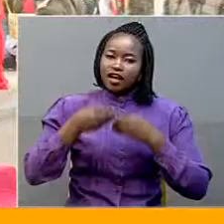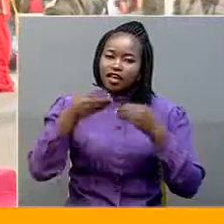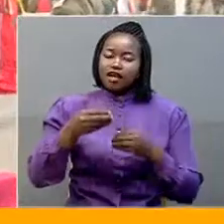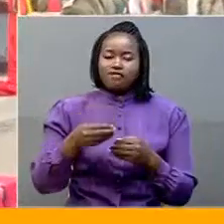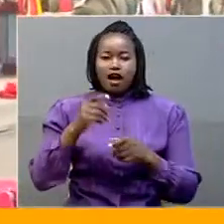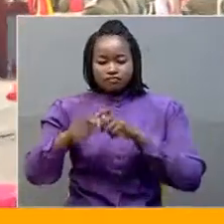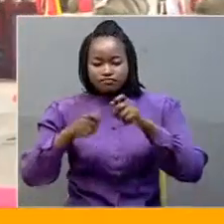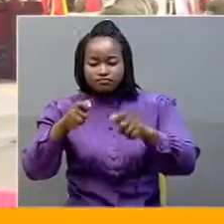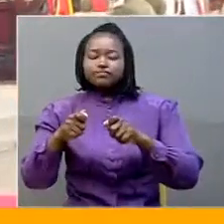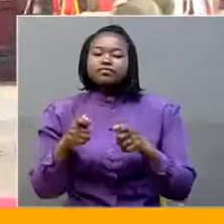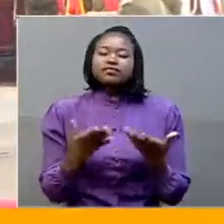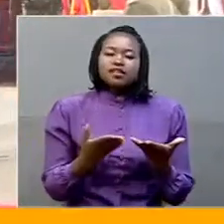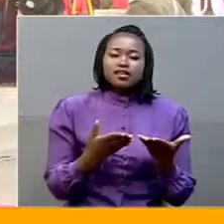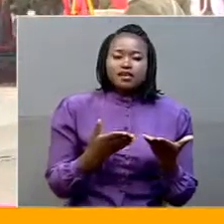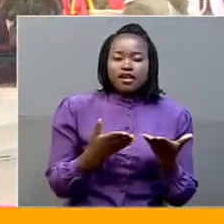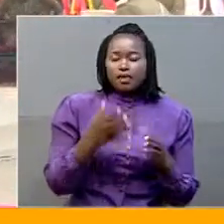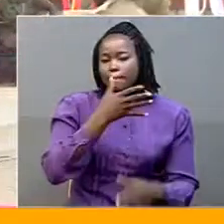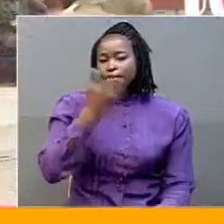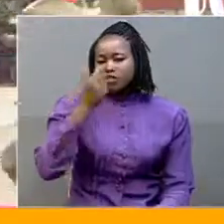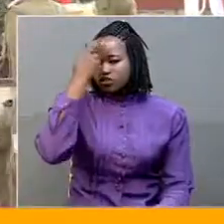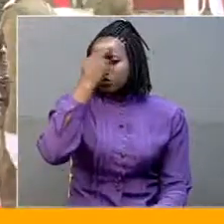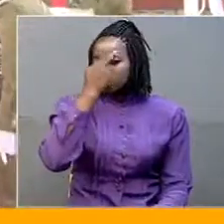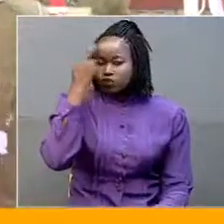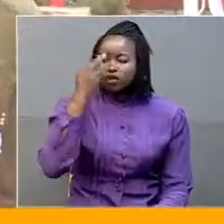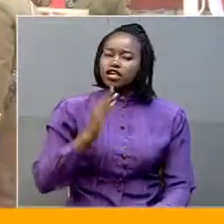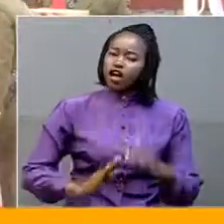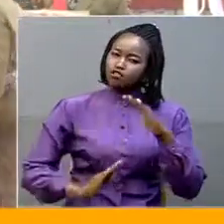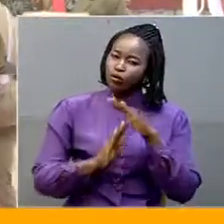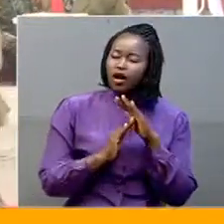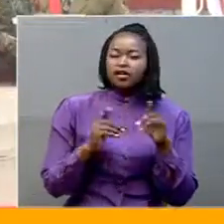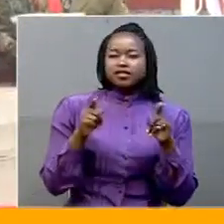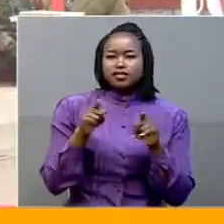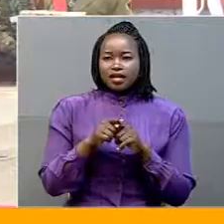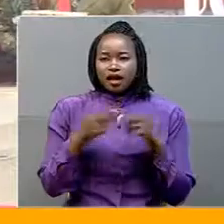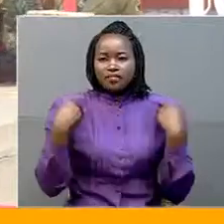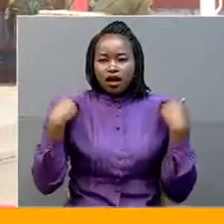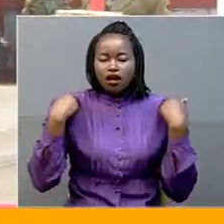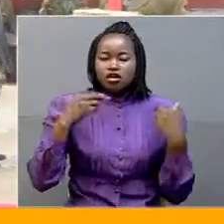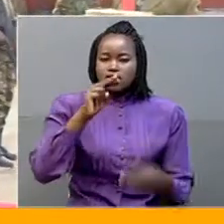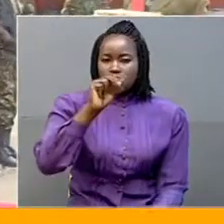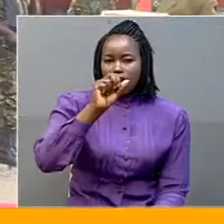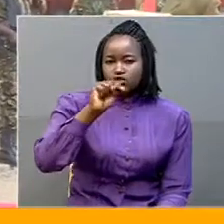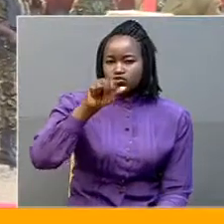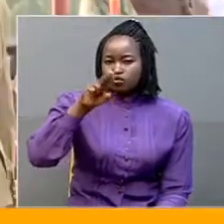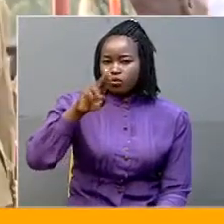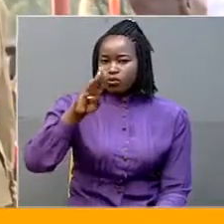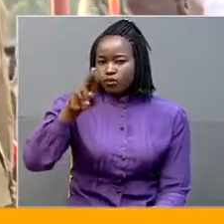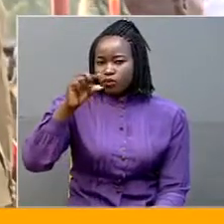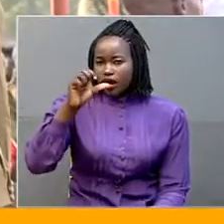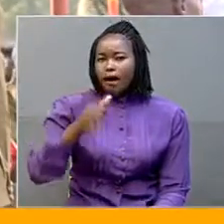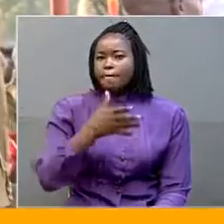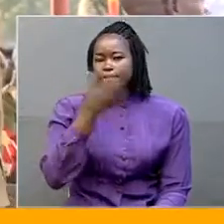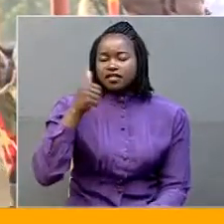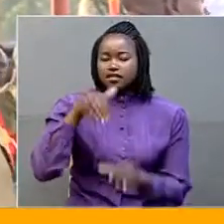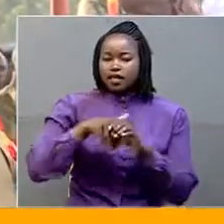Cadet Apio Fiona, the best student overall, Cadet Officer Nansbuga Margaret, the best in class, Cadet Officer